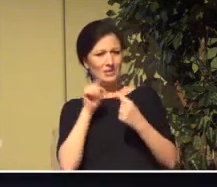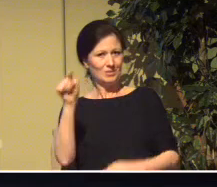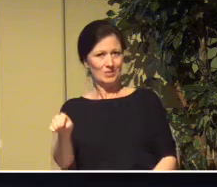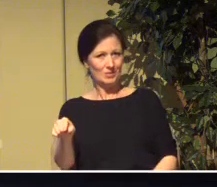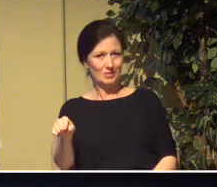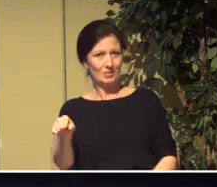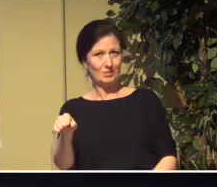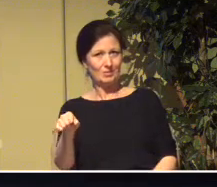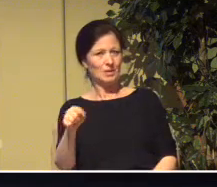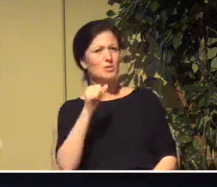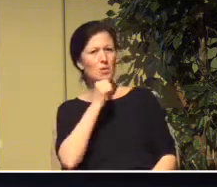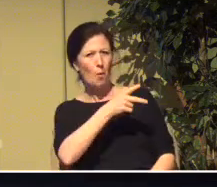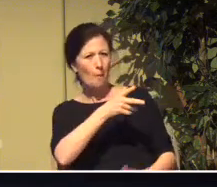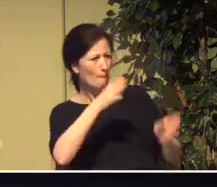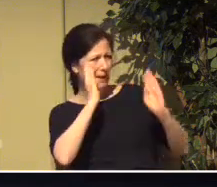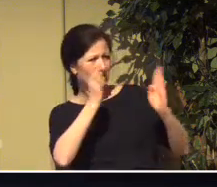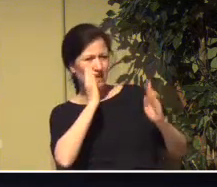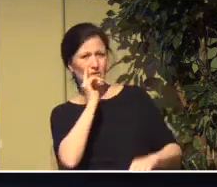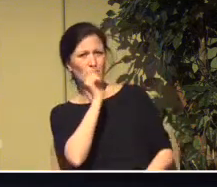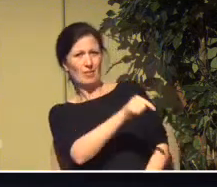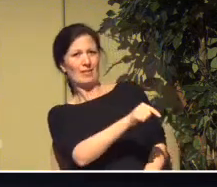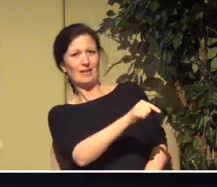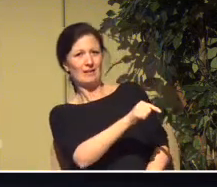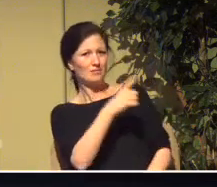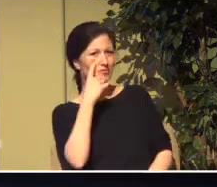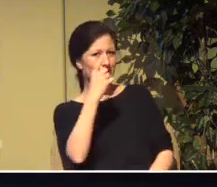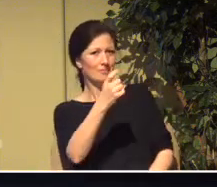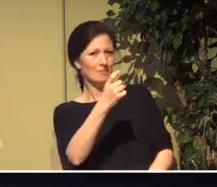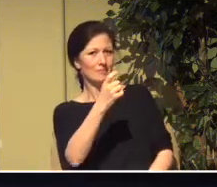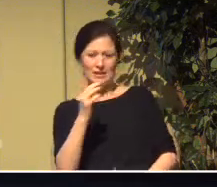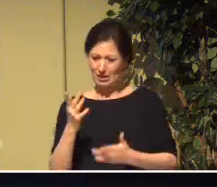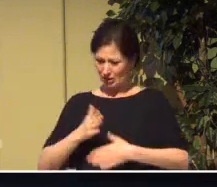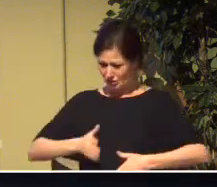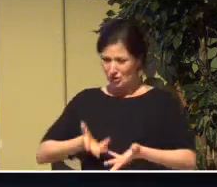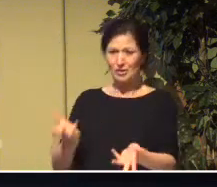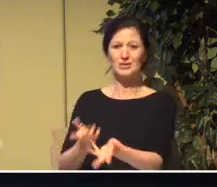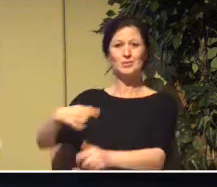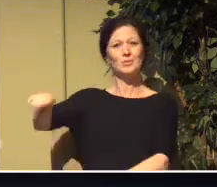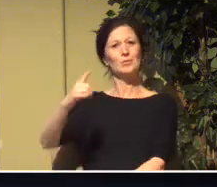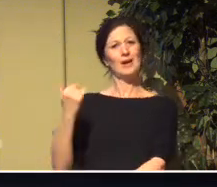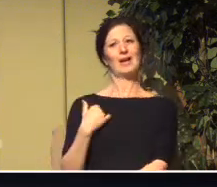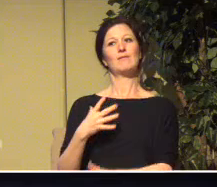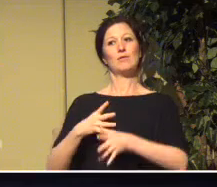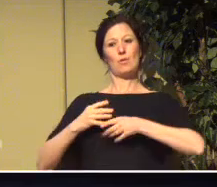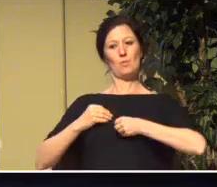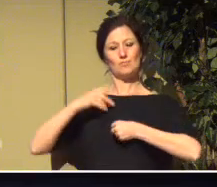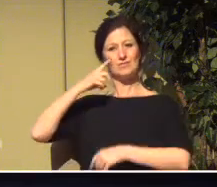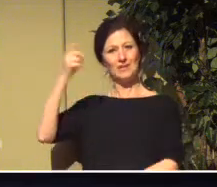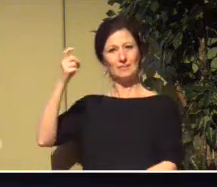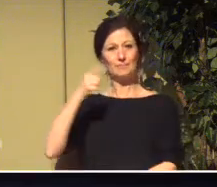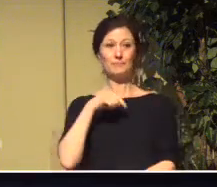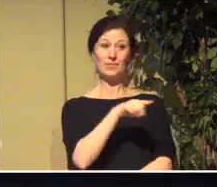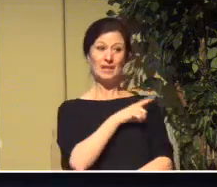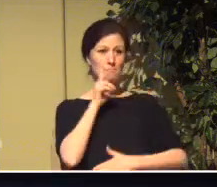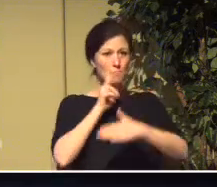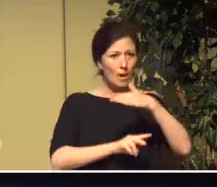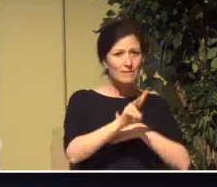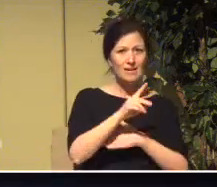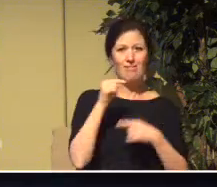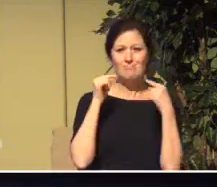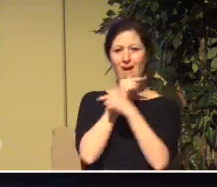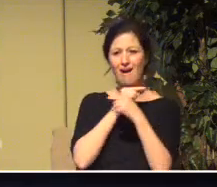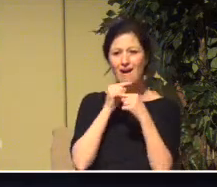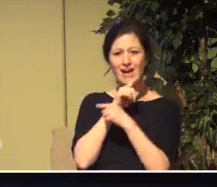Do not listen to the dreams you encourage them to have. They are prophesying lies to you in my